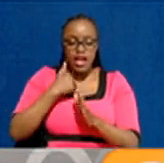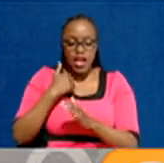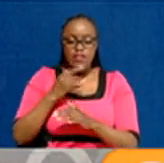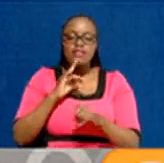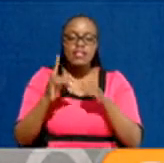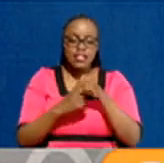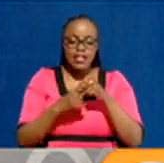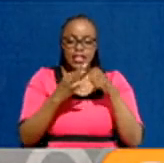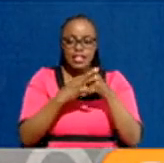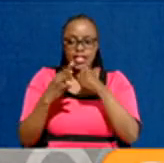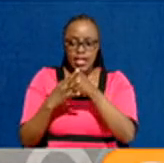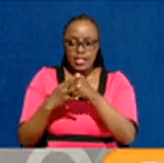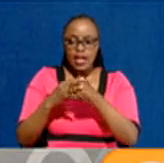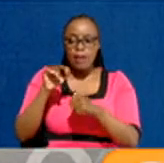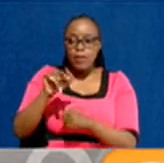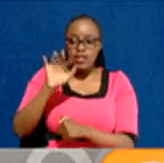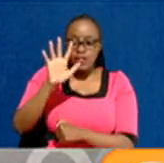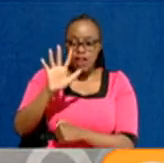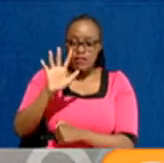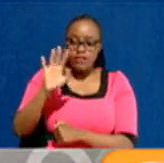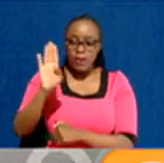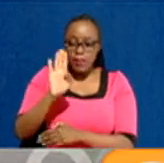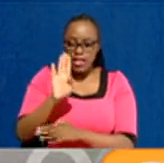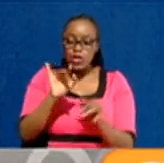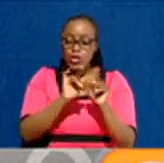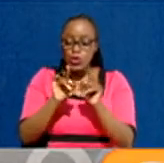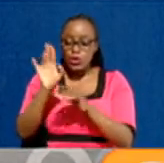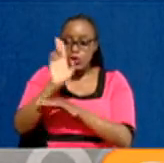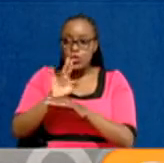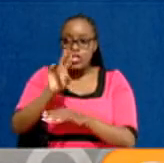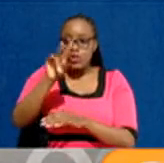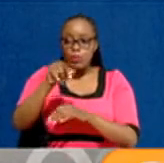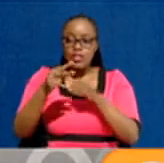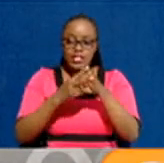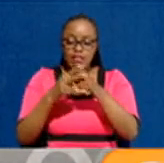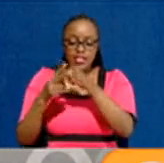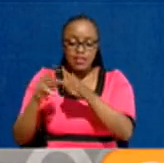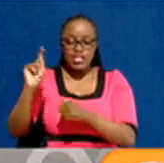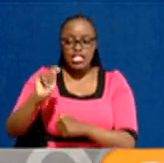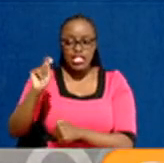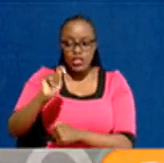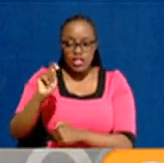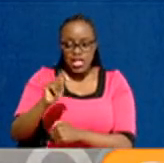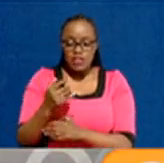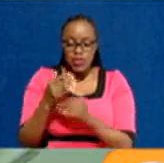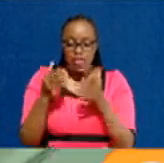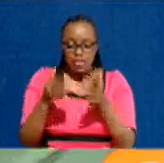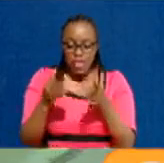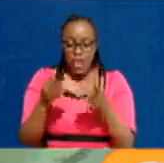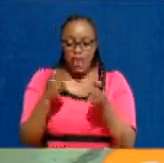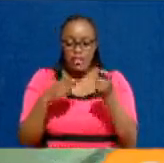688.75 billion shillings, the government spent 2.77 trillion shillings on recurrent expenditure.